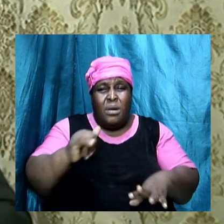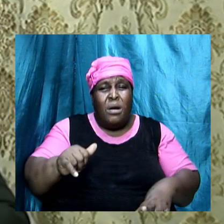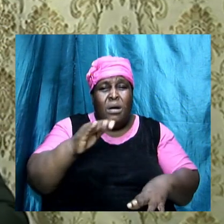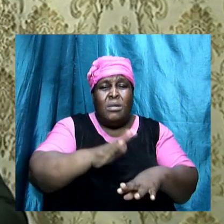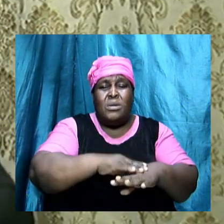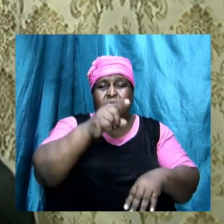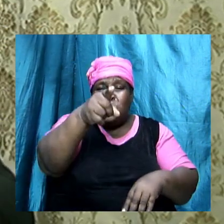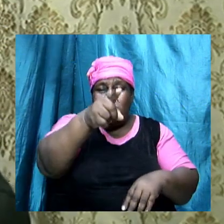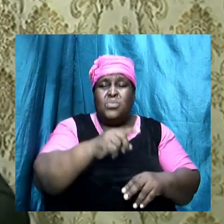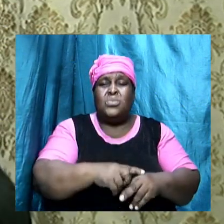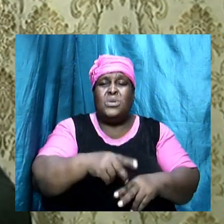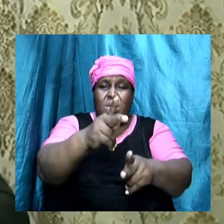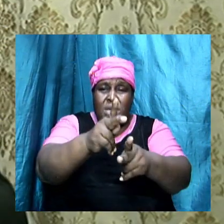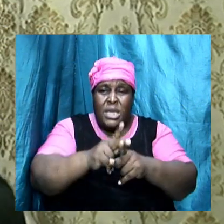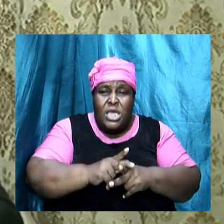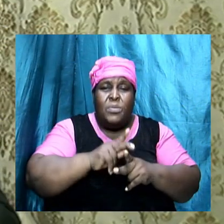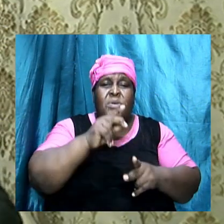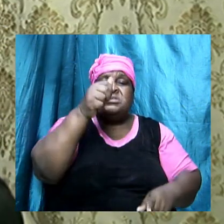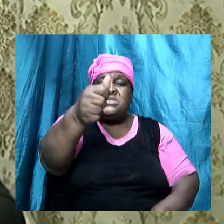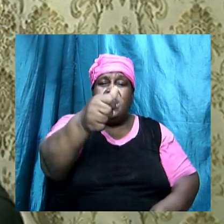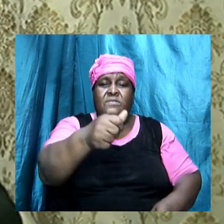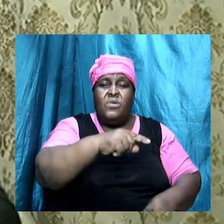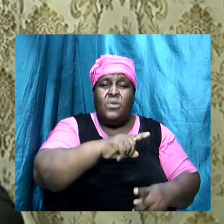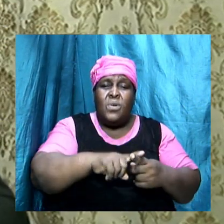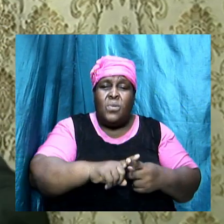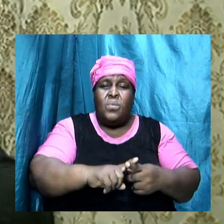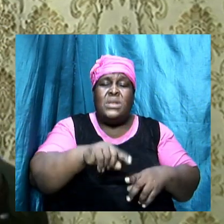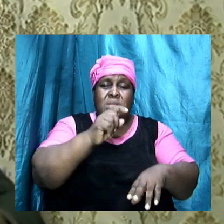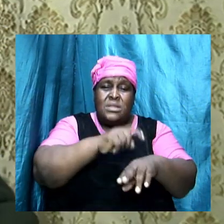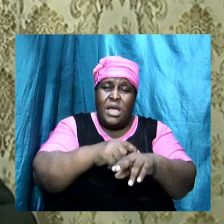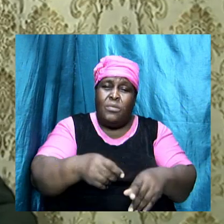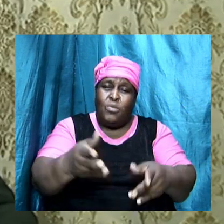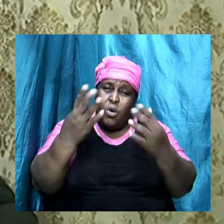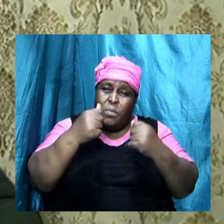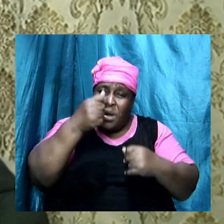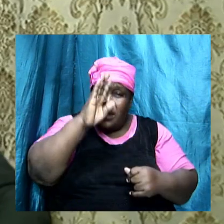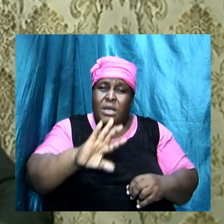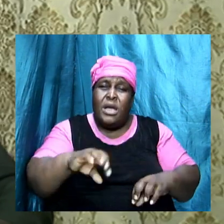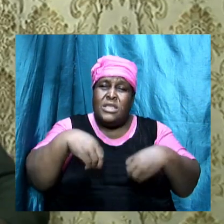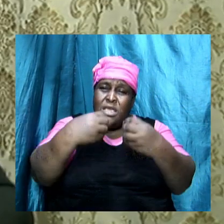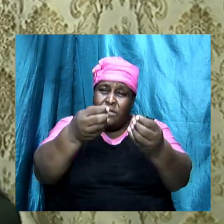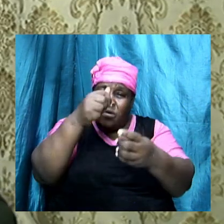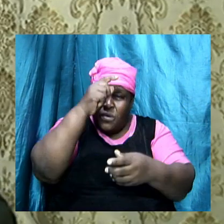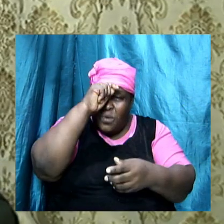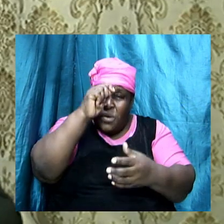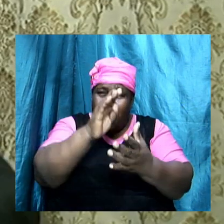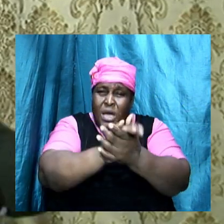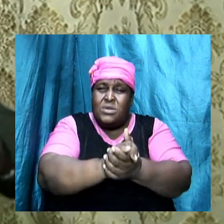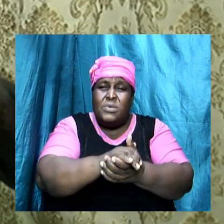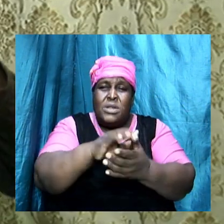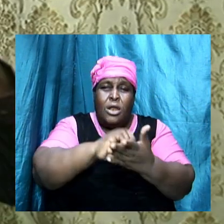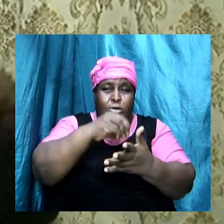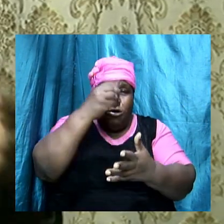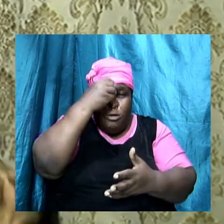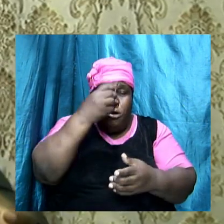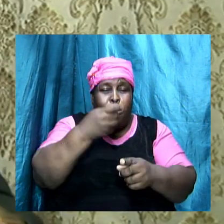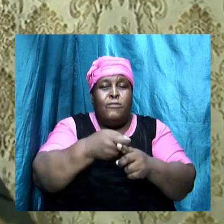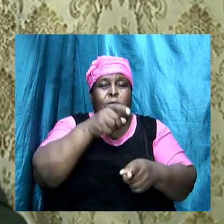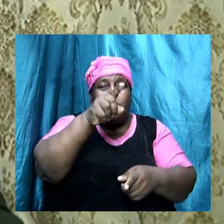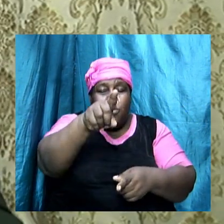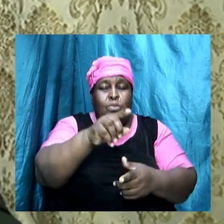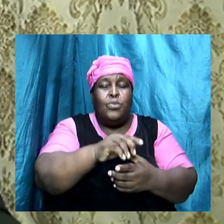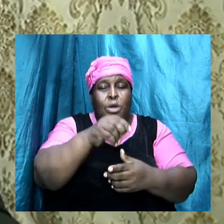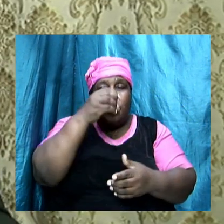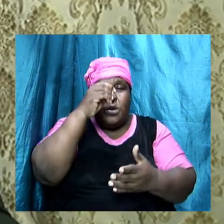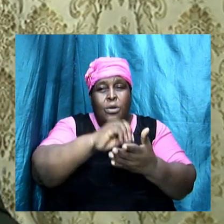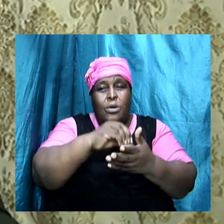yourself. And you know that when you get a husband, when the time come and God give you a husband, you learn from your husband and your husband learn from you.